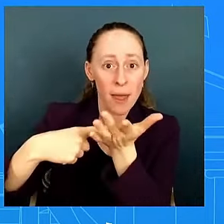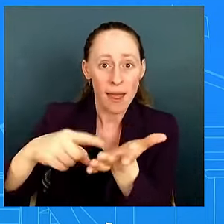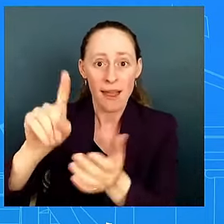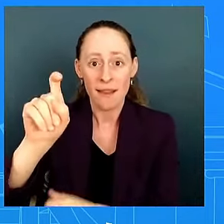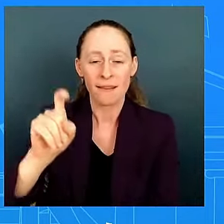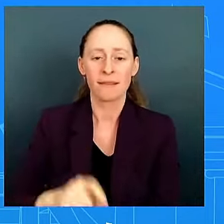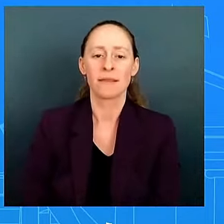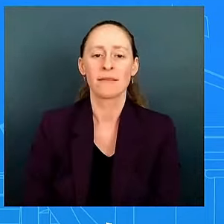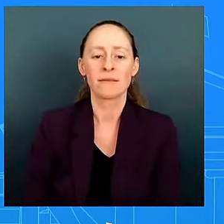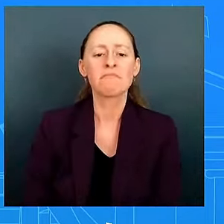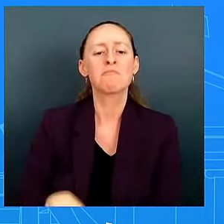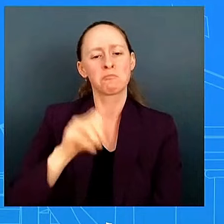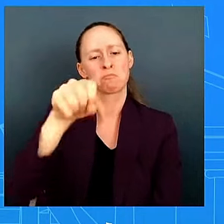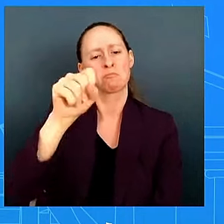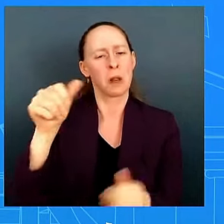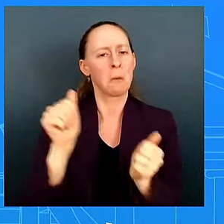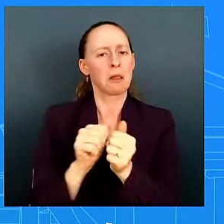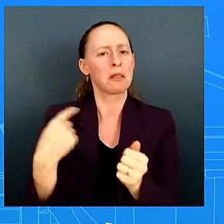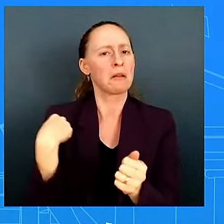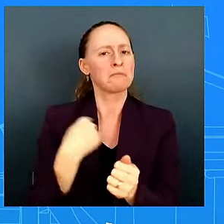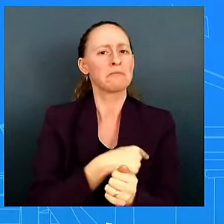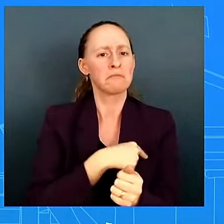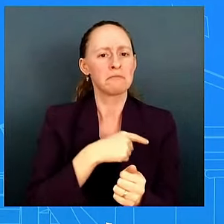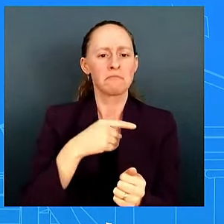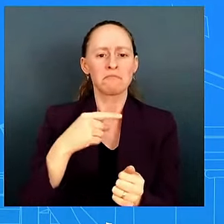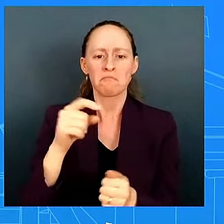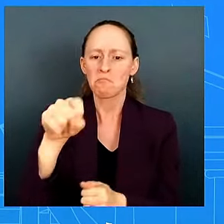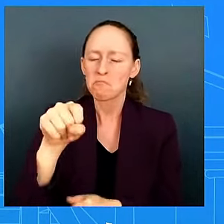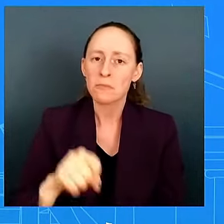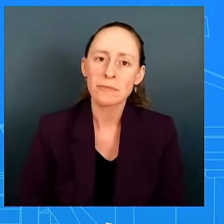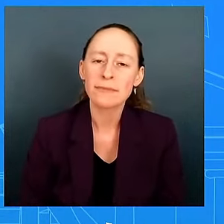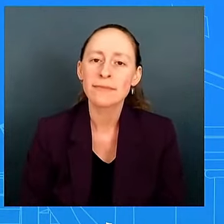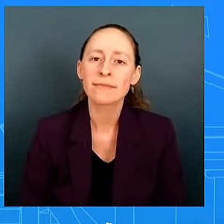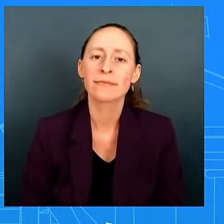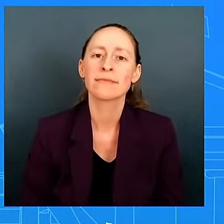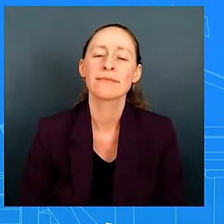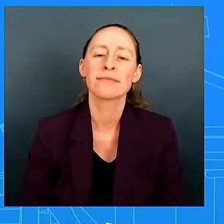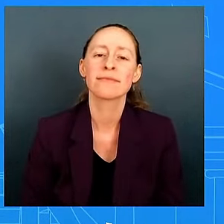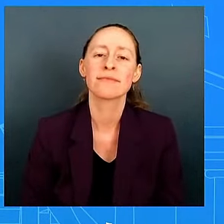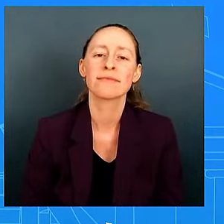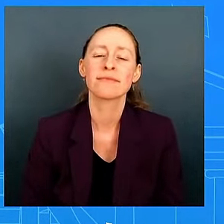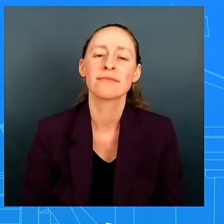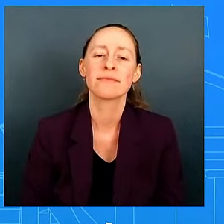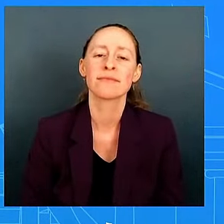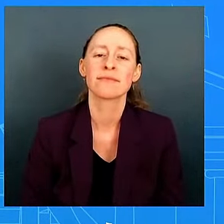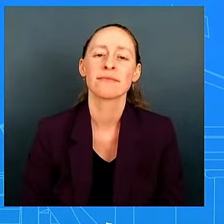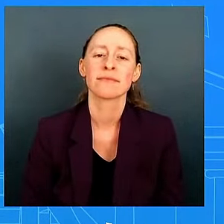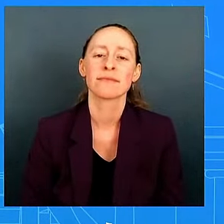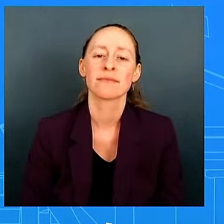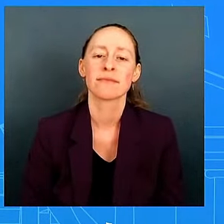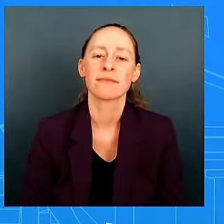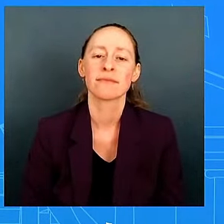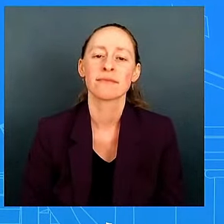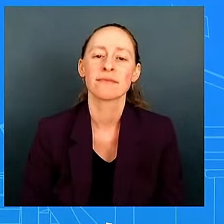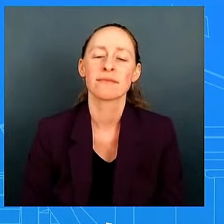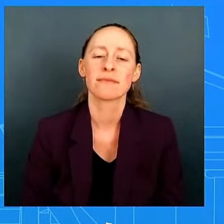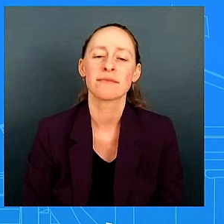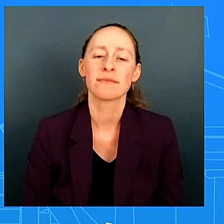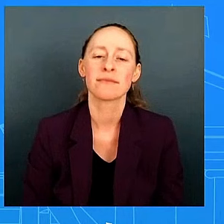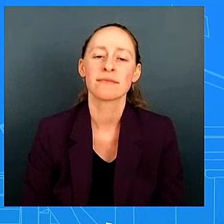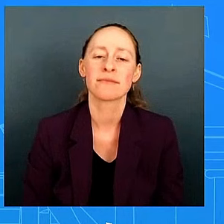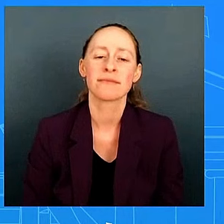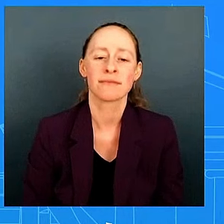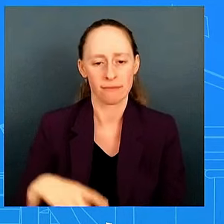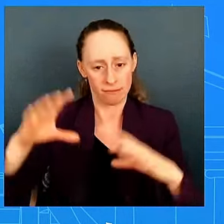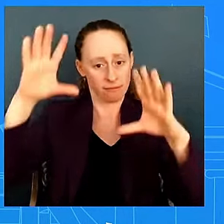case when the president's saying the race has been that the president has a better shot of defeating donald trump than any other democrat we have a new cnn poll that shows the